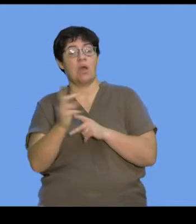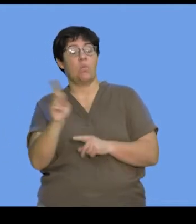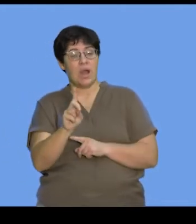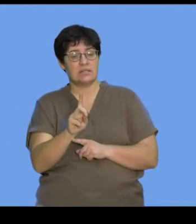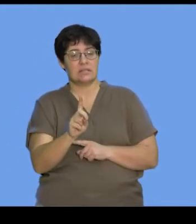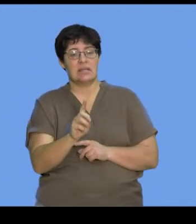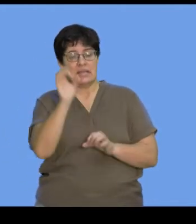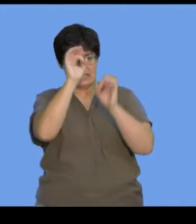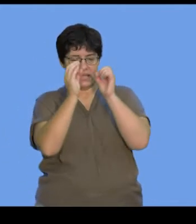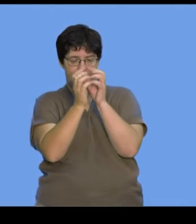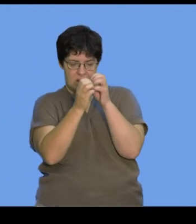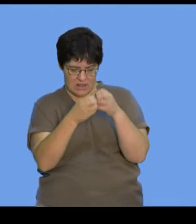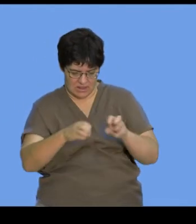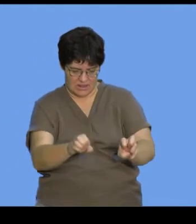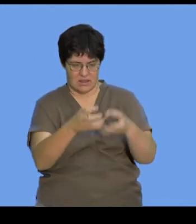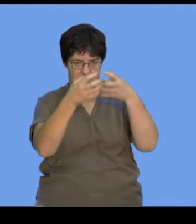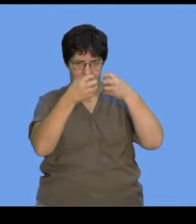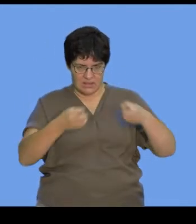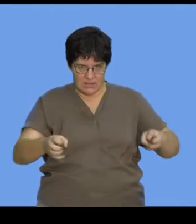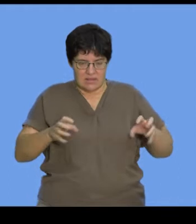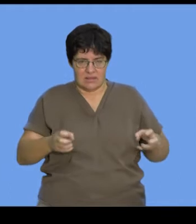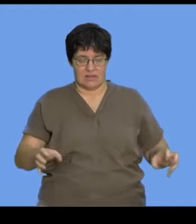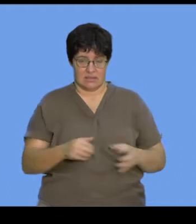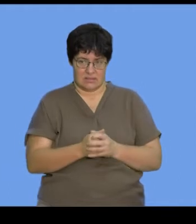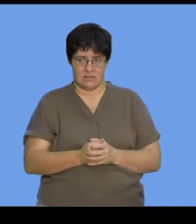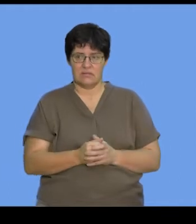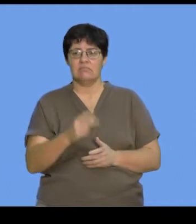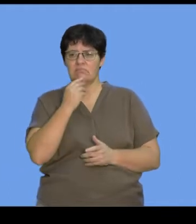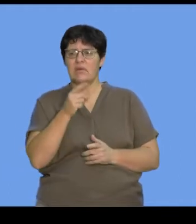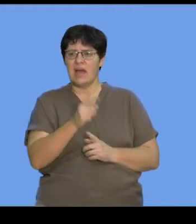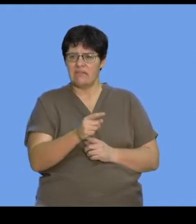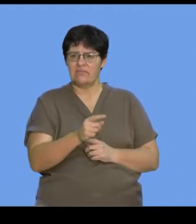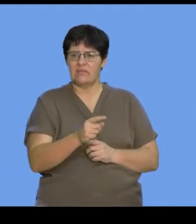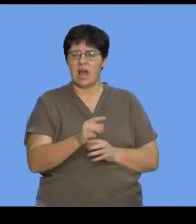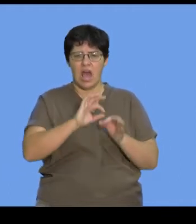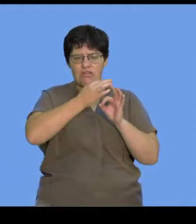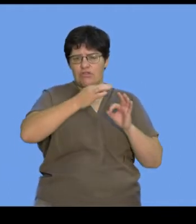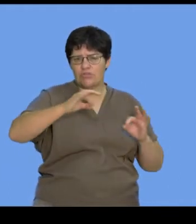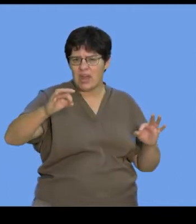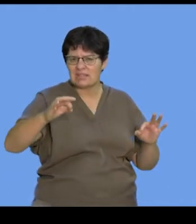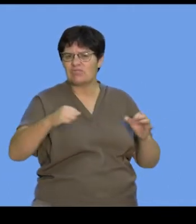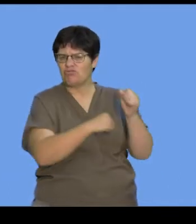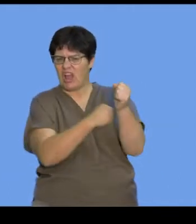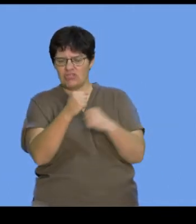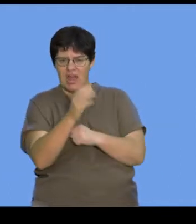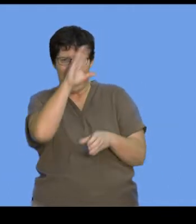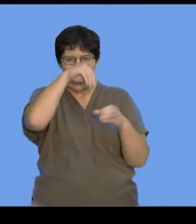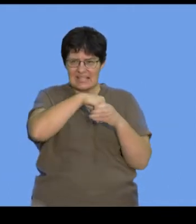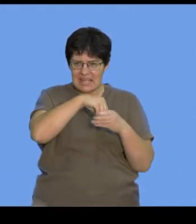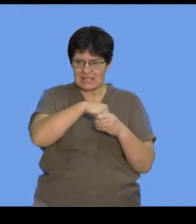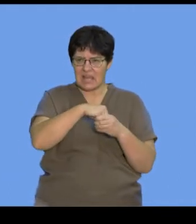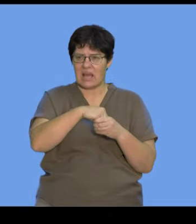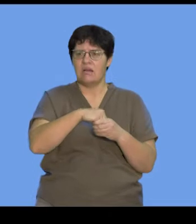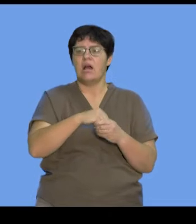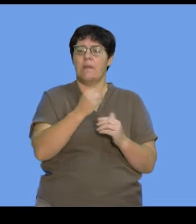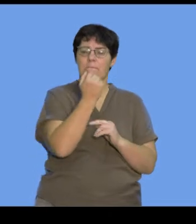for cell division. So these are thread-like structures that are located inside the nucleus of